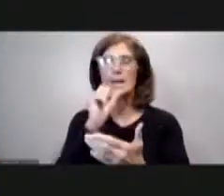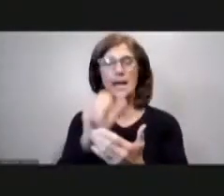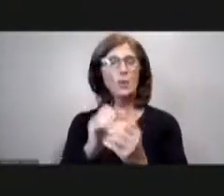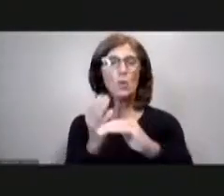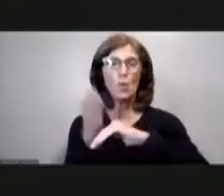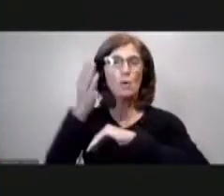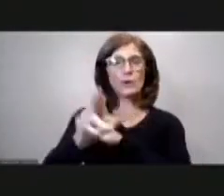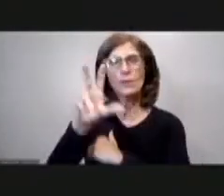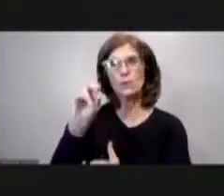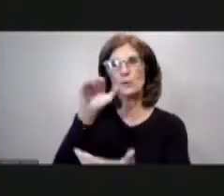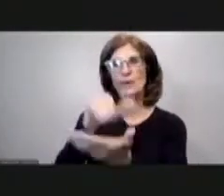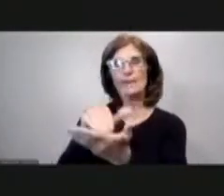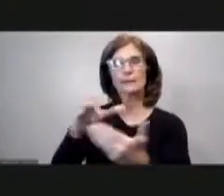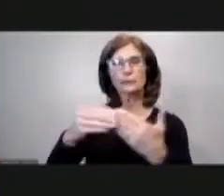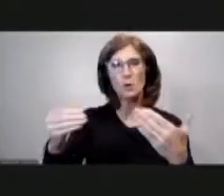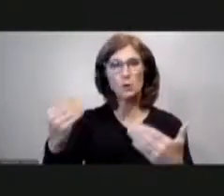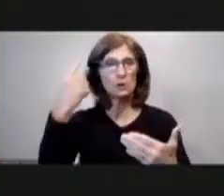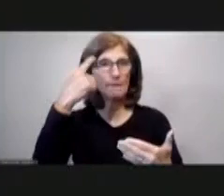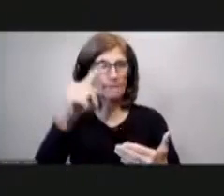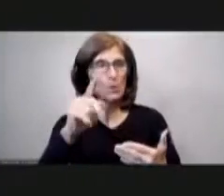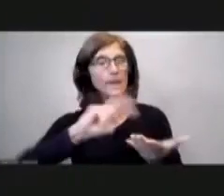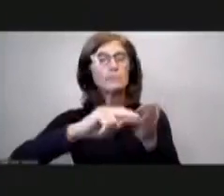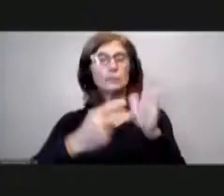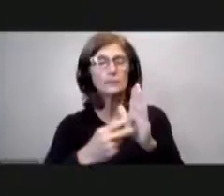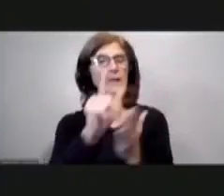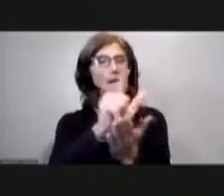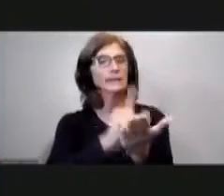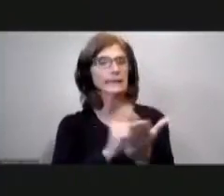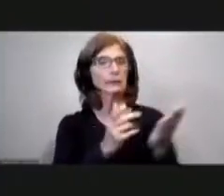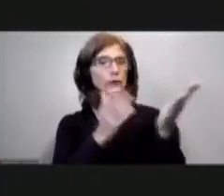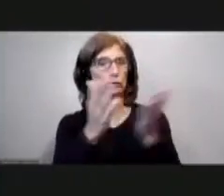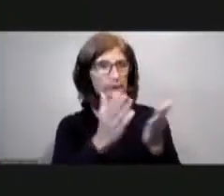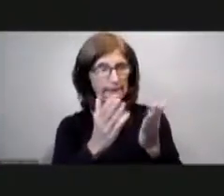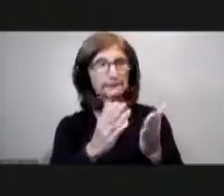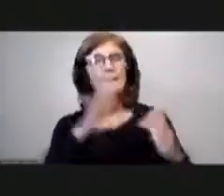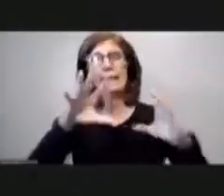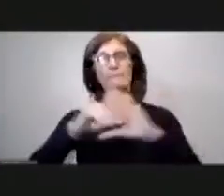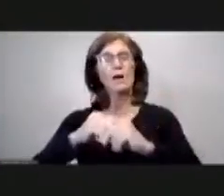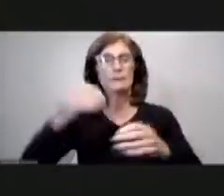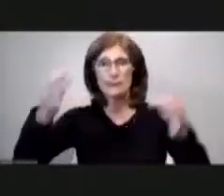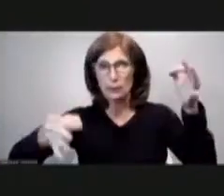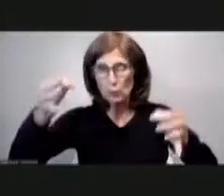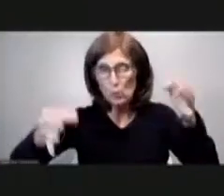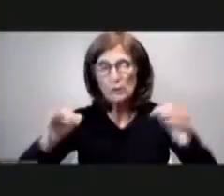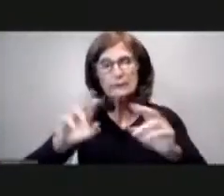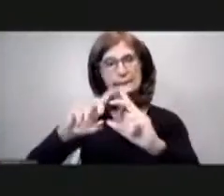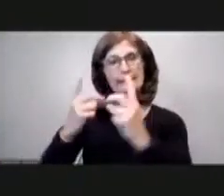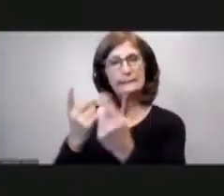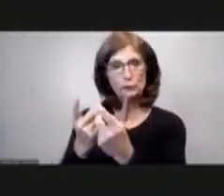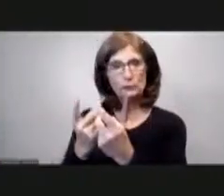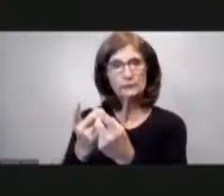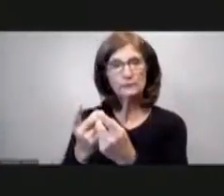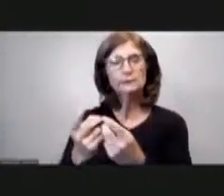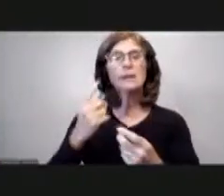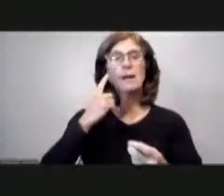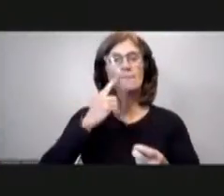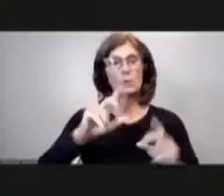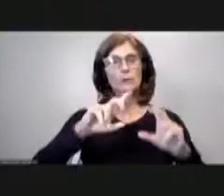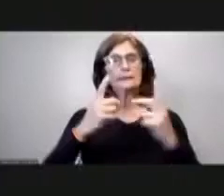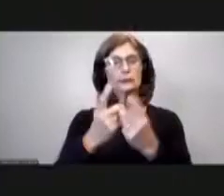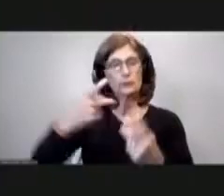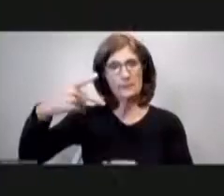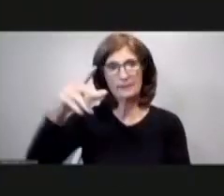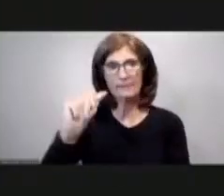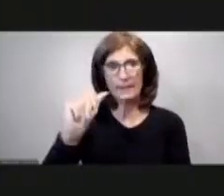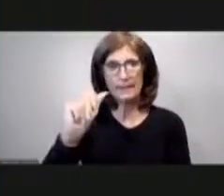dollars for expert legal services related to litigation in the united states district court for the western district of pennsylvania